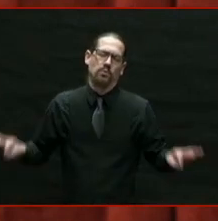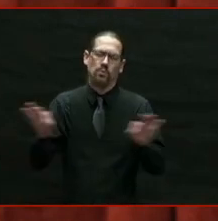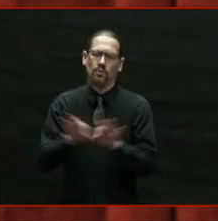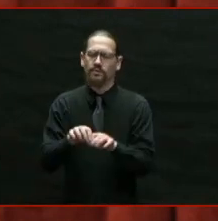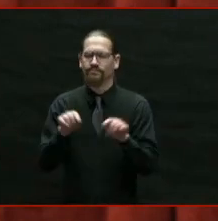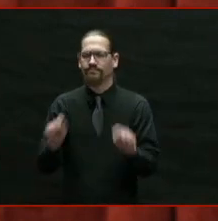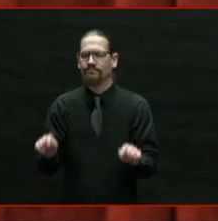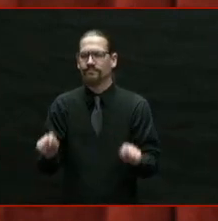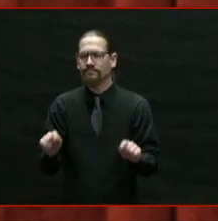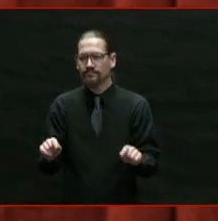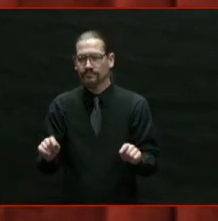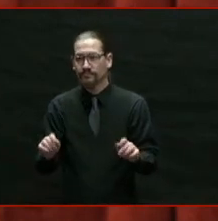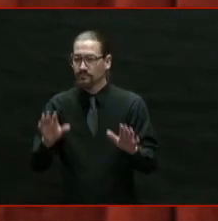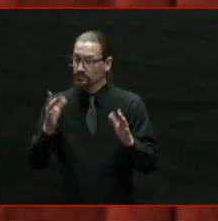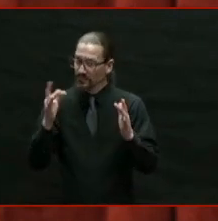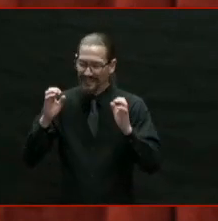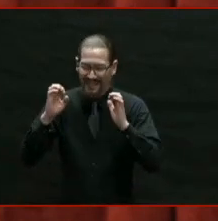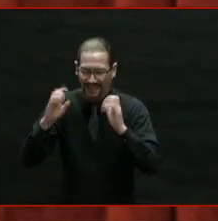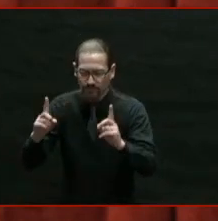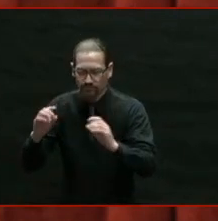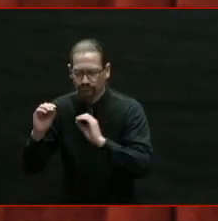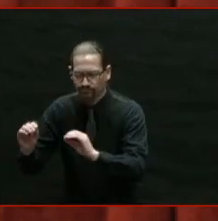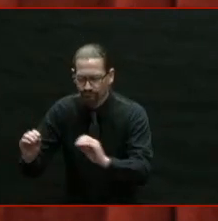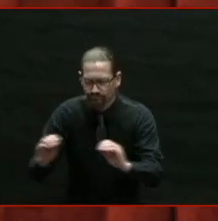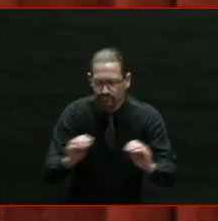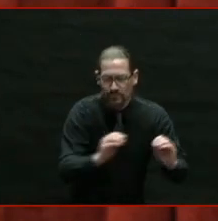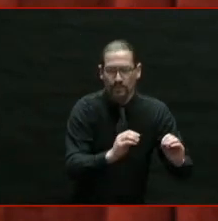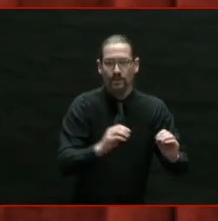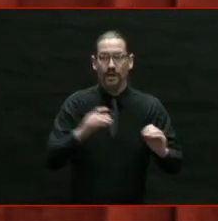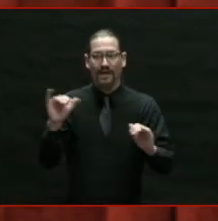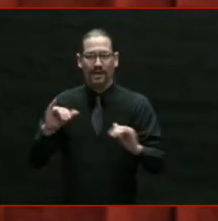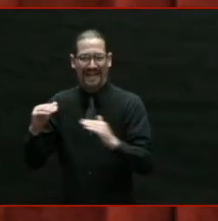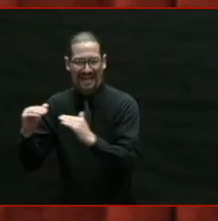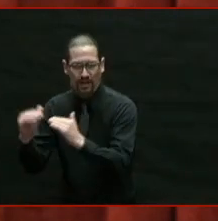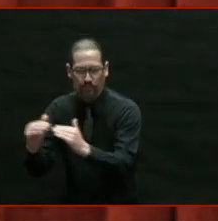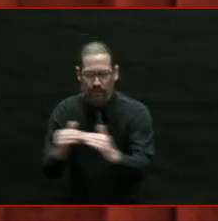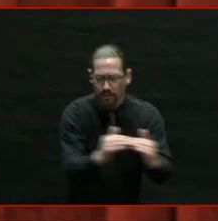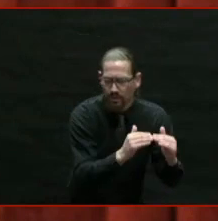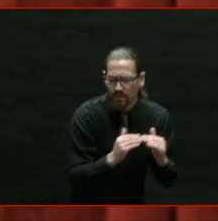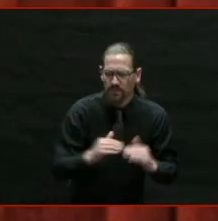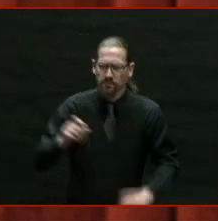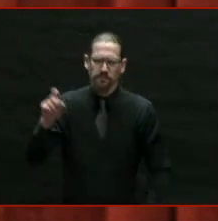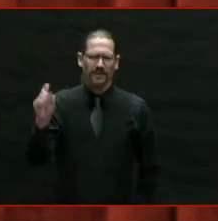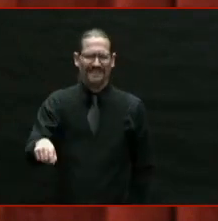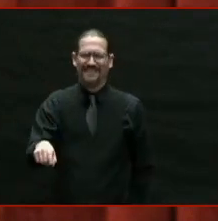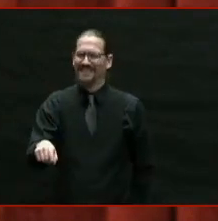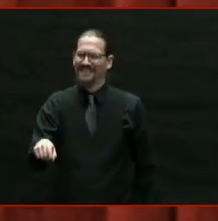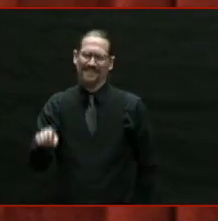Education is about equity. Education is how we ensure